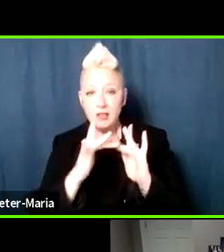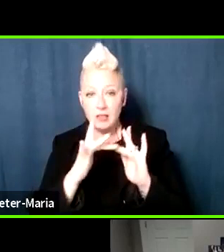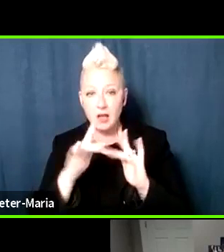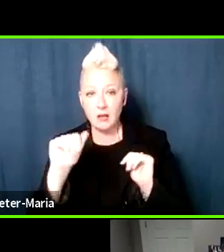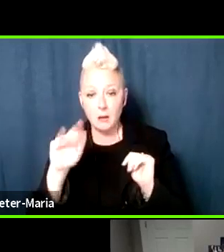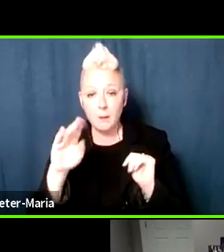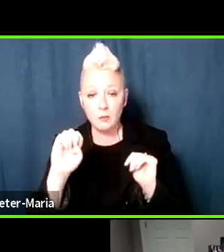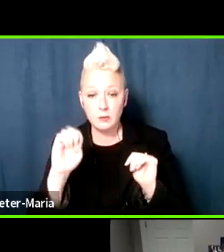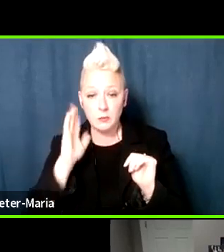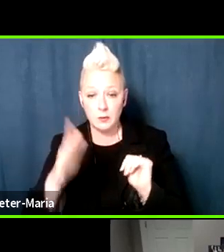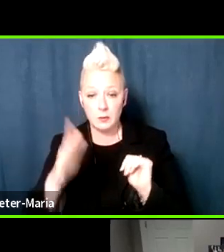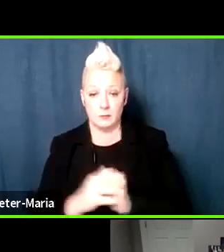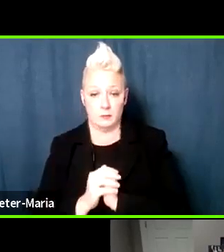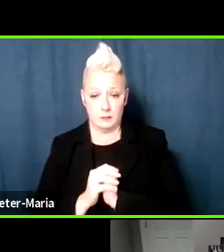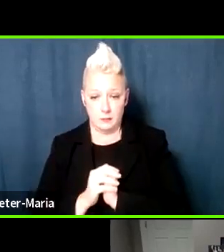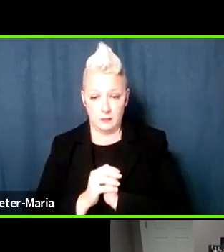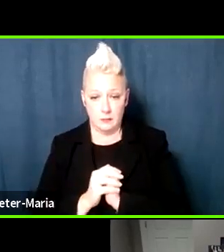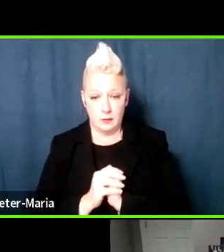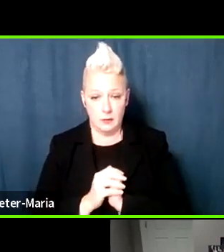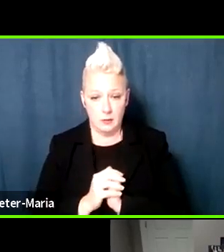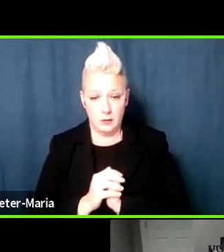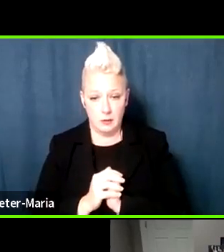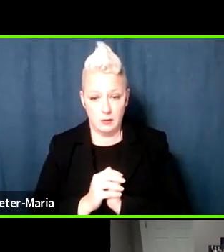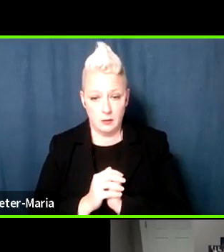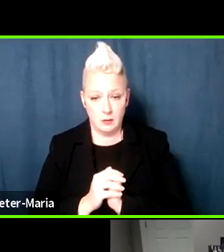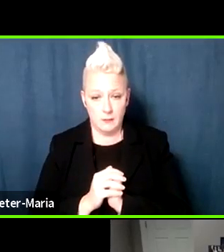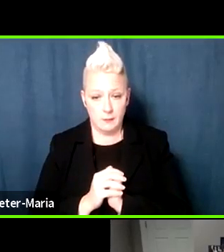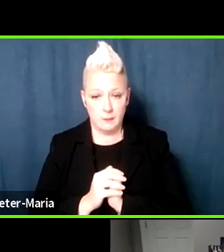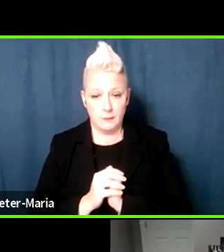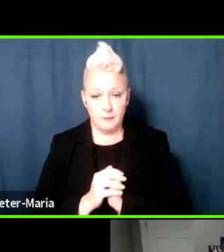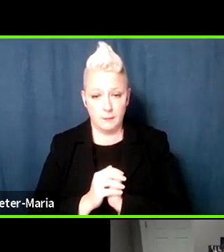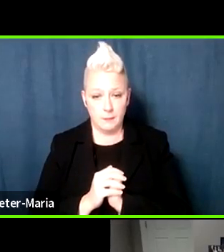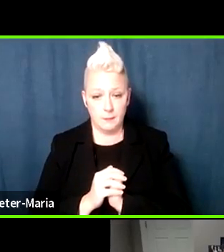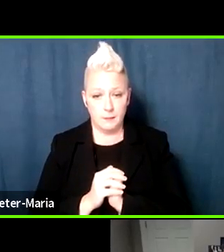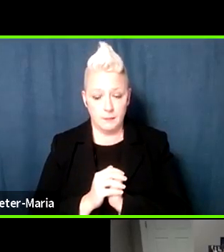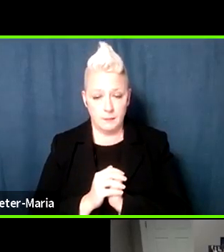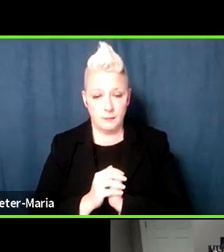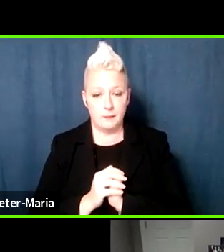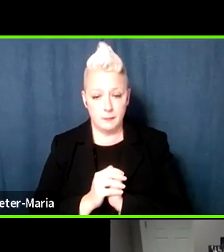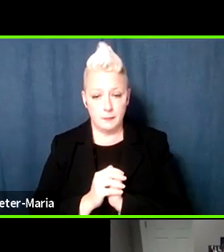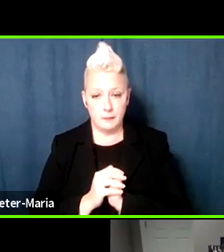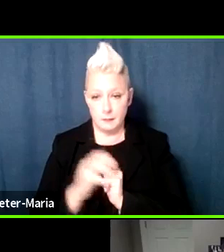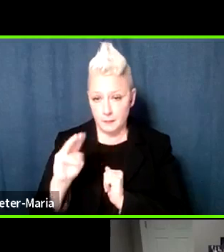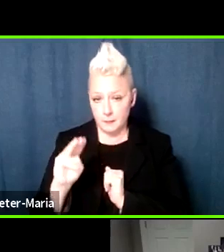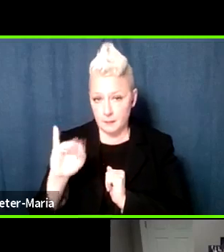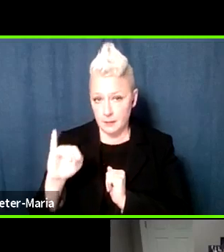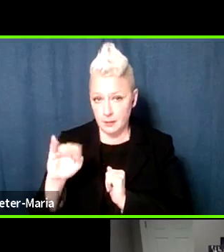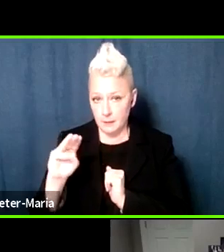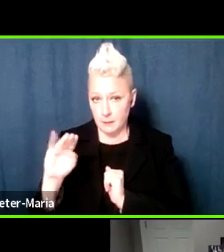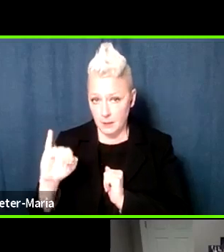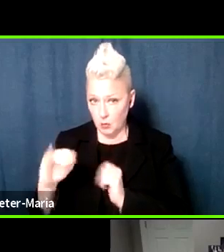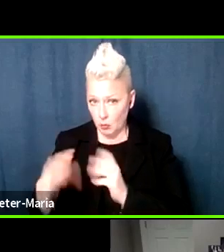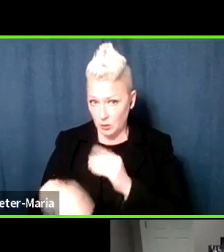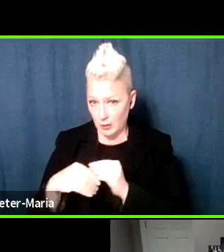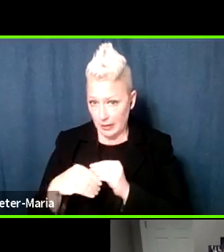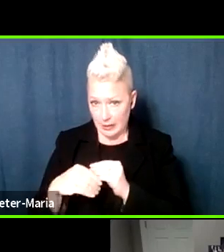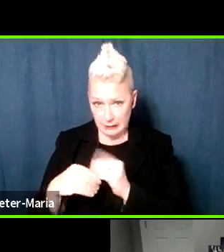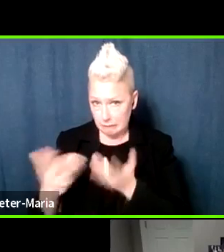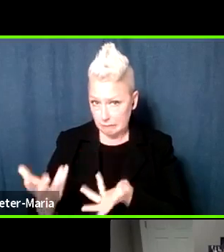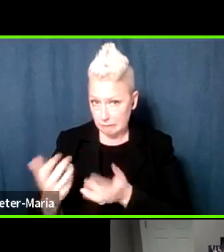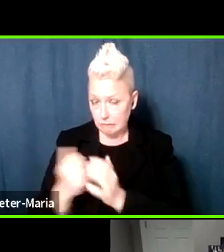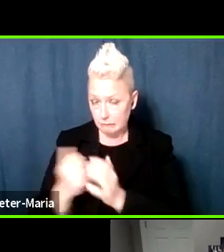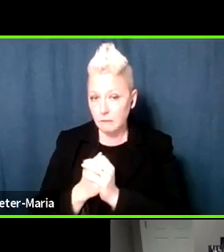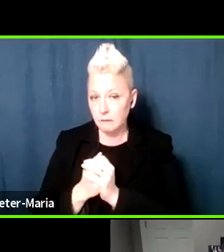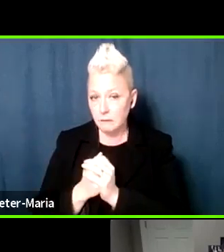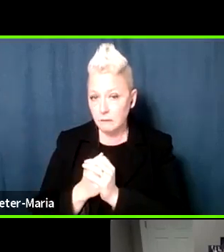specific. Great. Great. I, I think that, um, Mimi, do you want to enter it and anything? I thought this